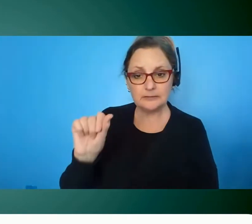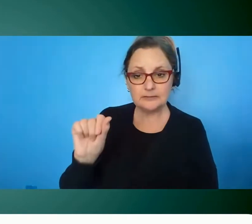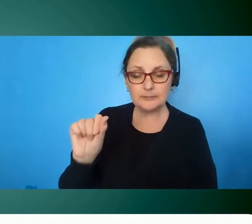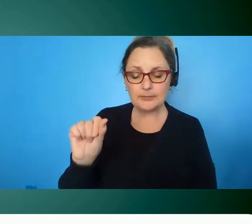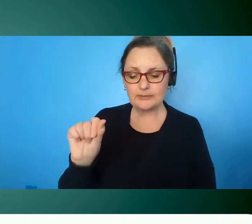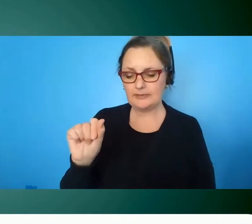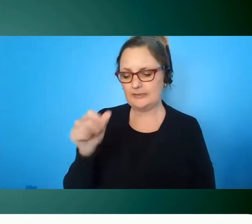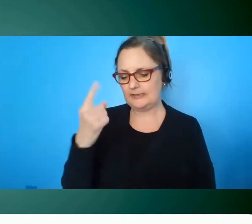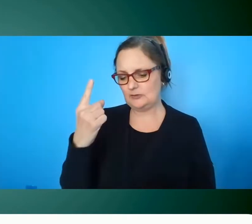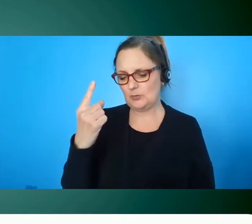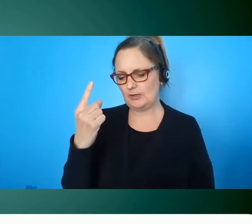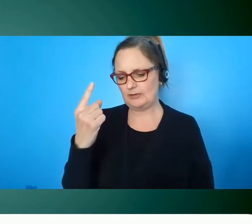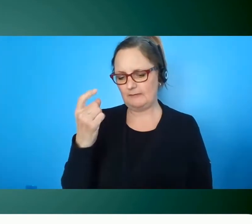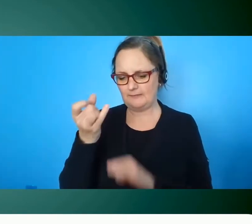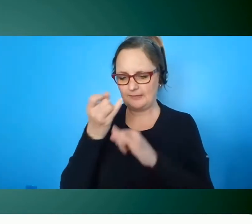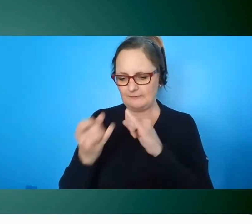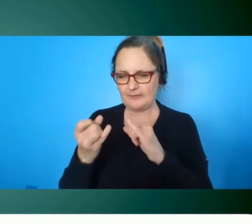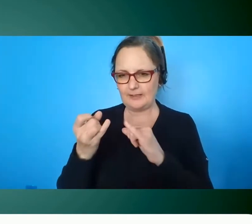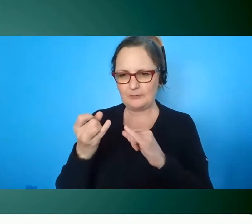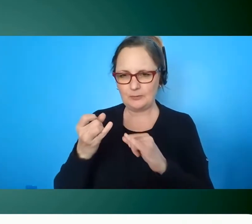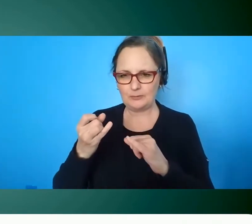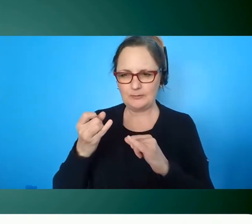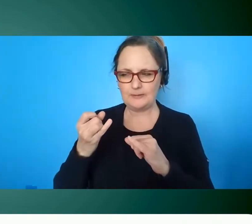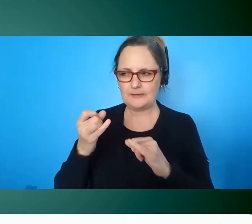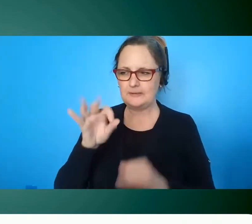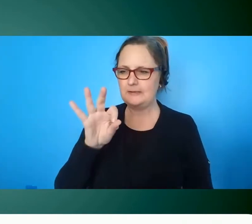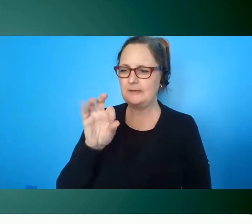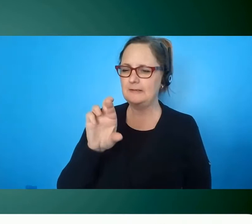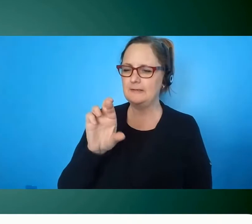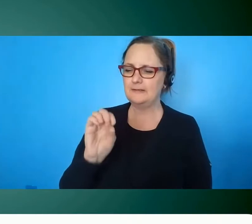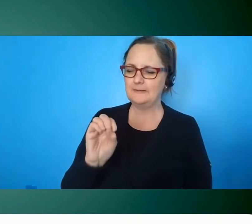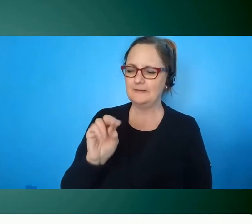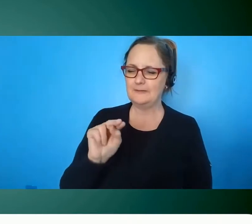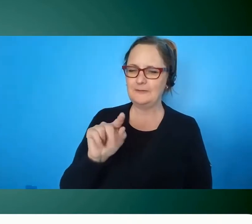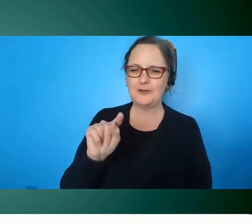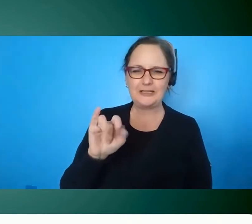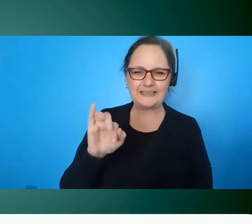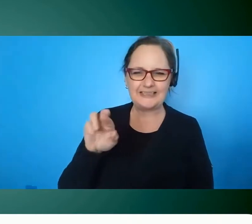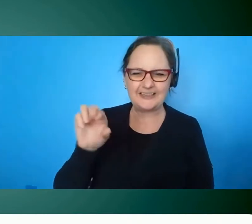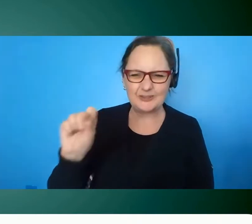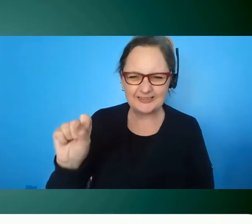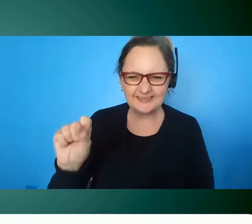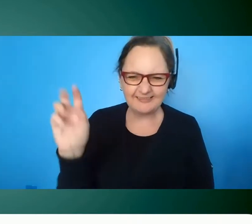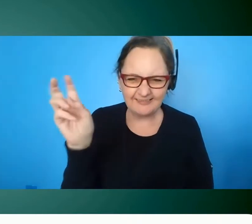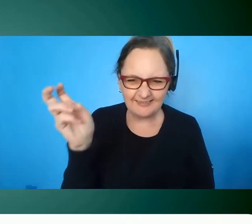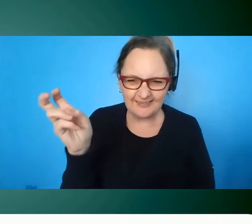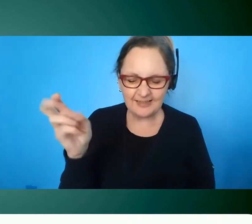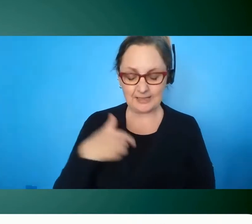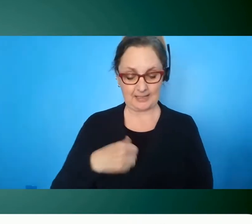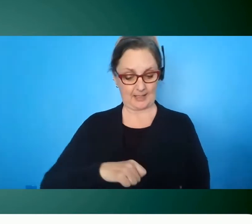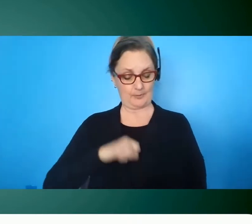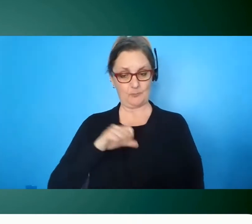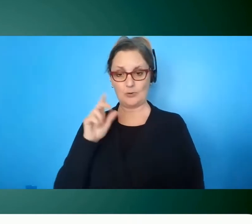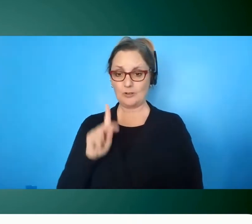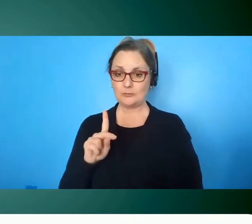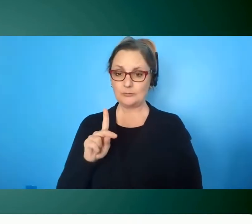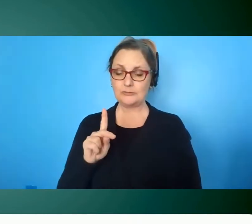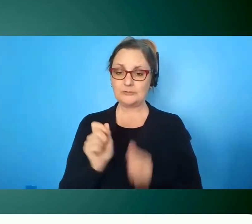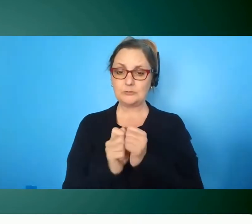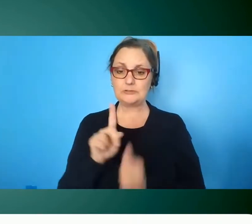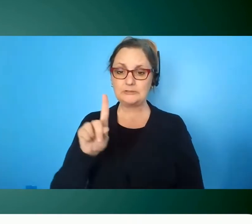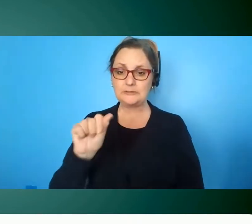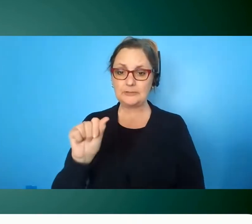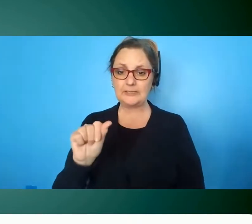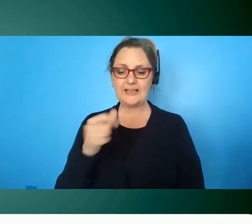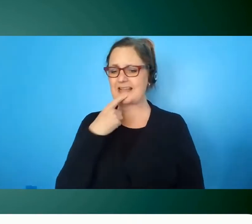frontiers of societal inclusion i'm a very proud person with a disability i say the word i do not use any